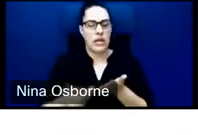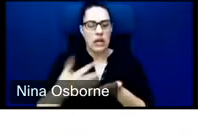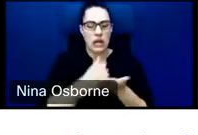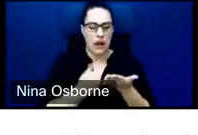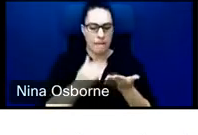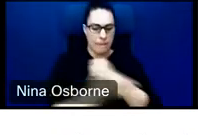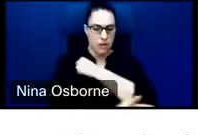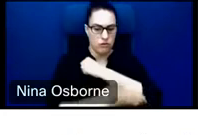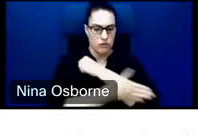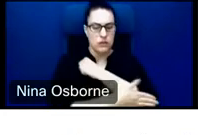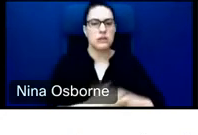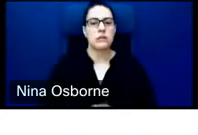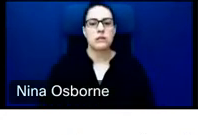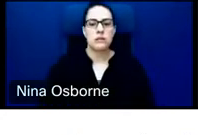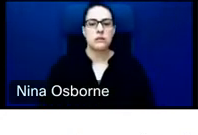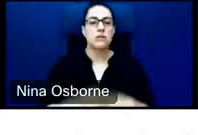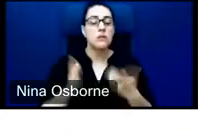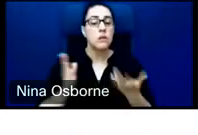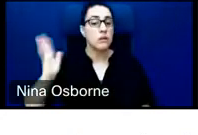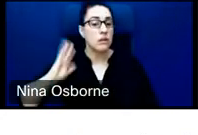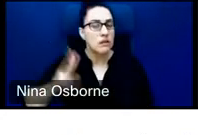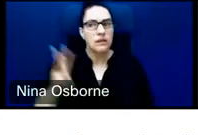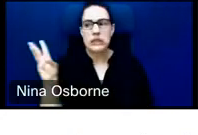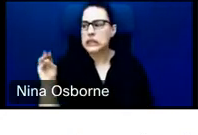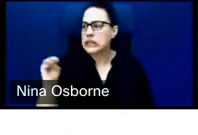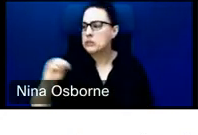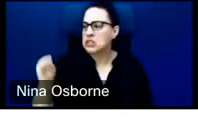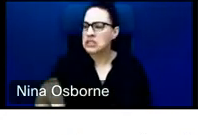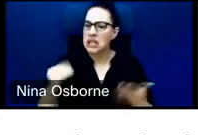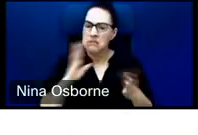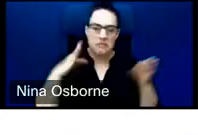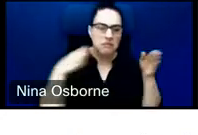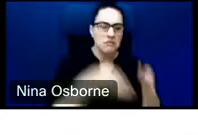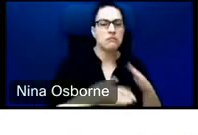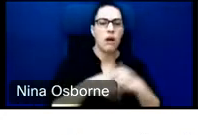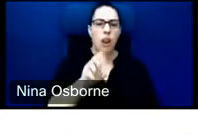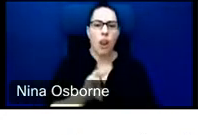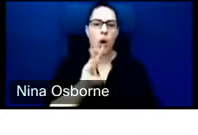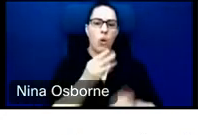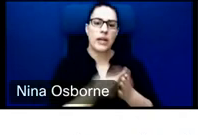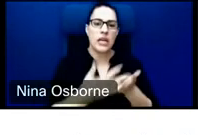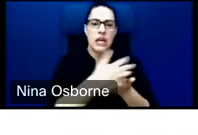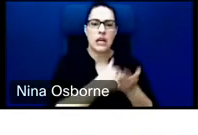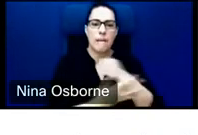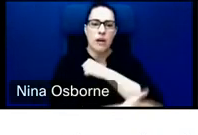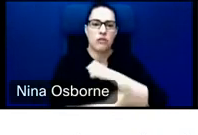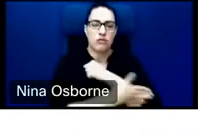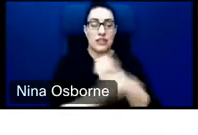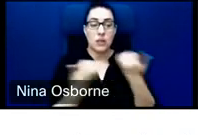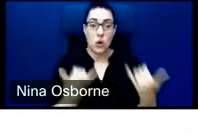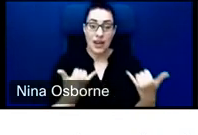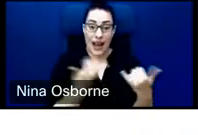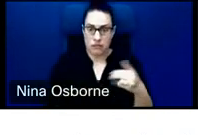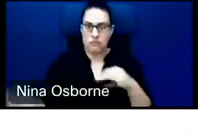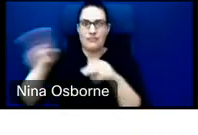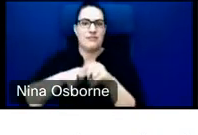did was in low income and low middle income countries. We've now grown that amount and I think we're closer to about 69 to 70%, which I think is